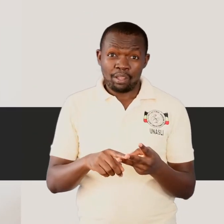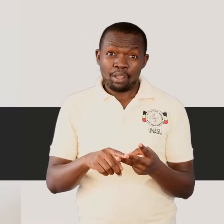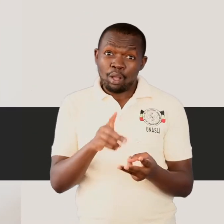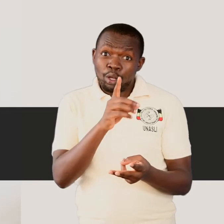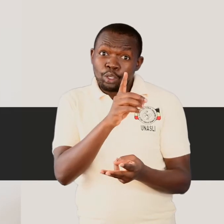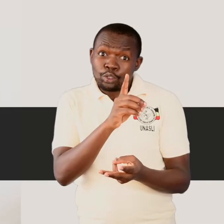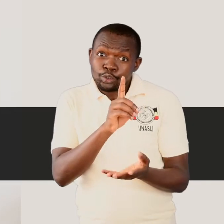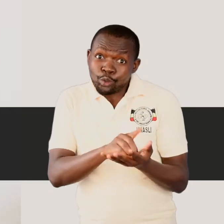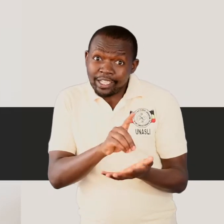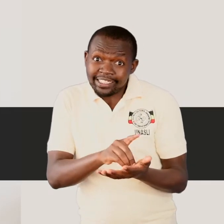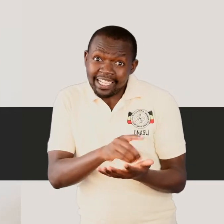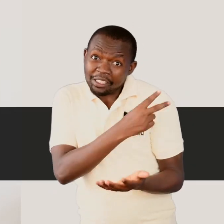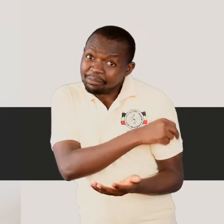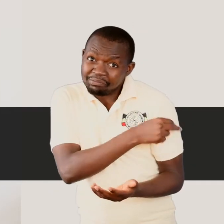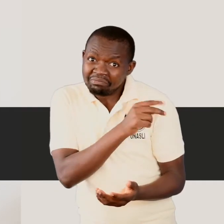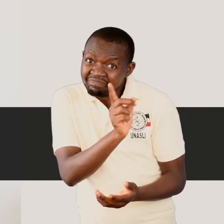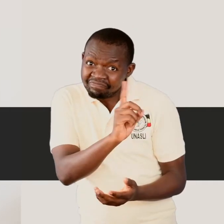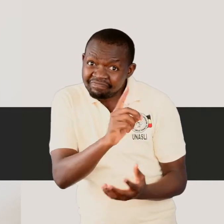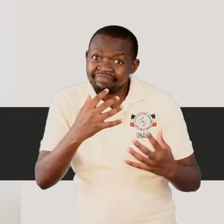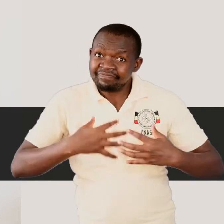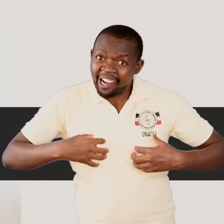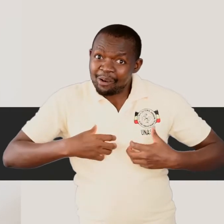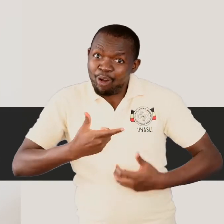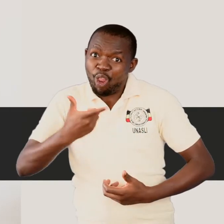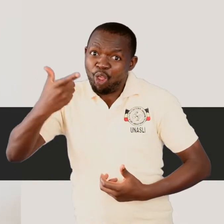pharmacists, agriculture officers,